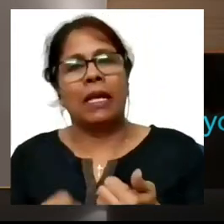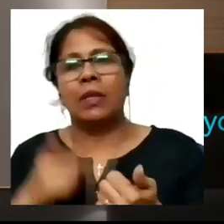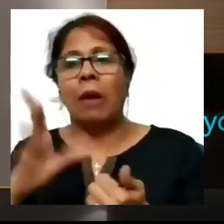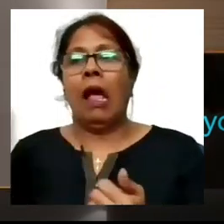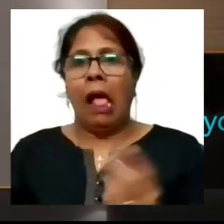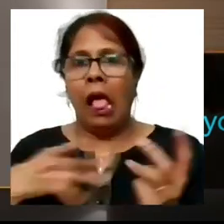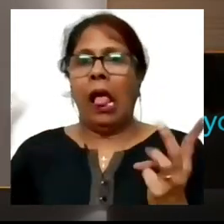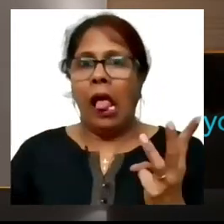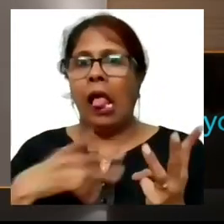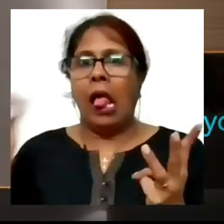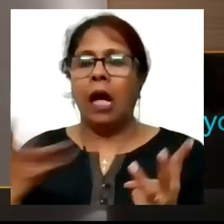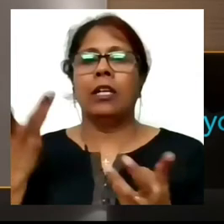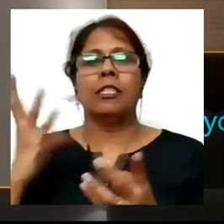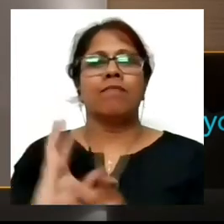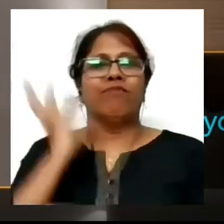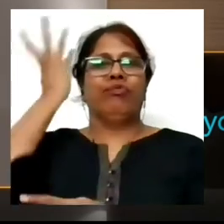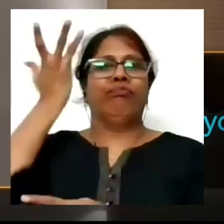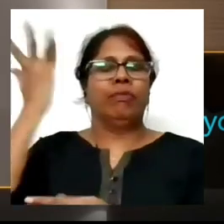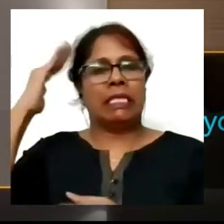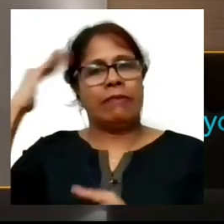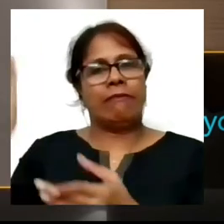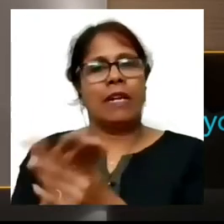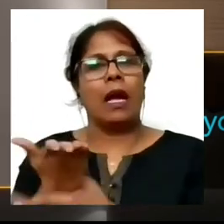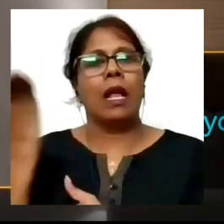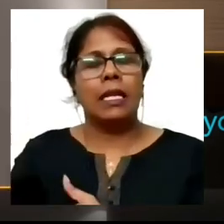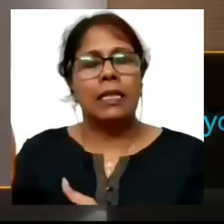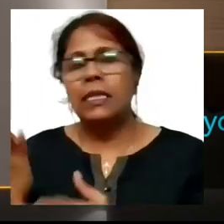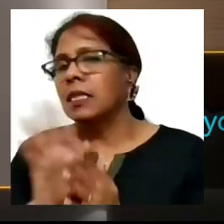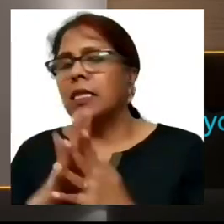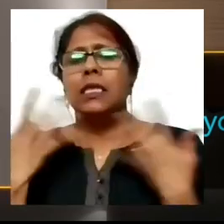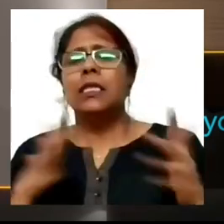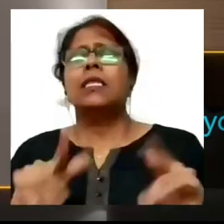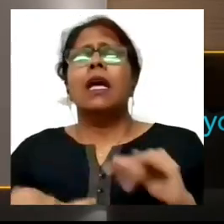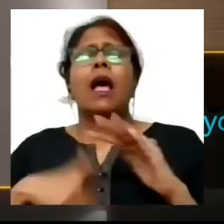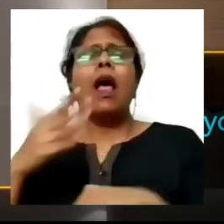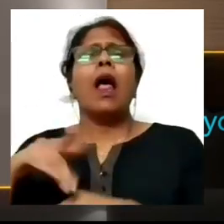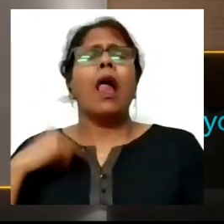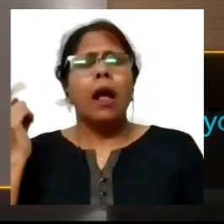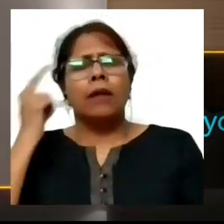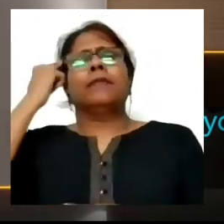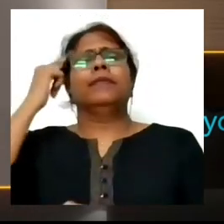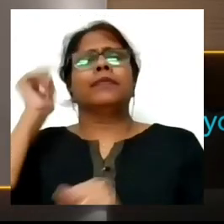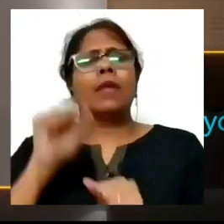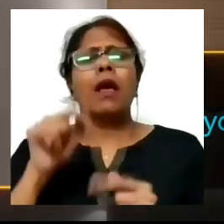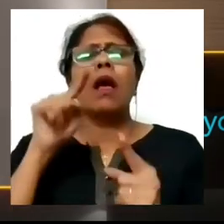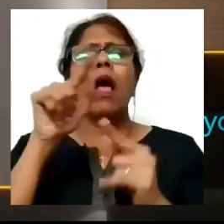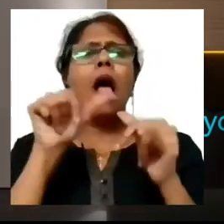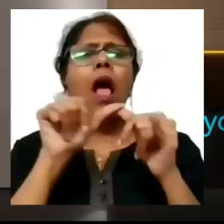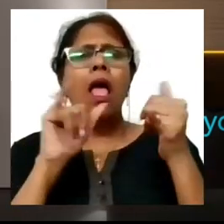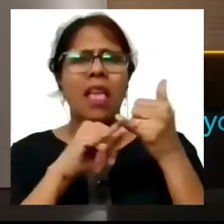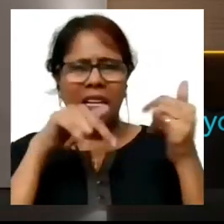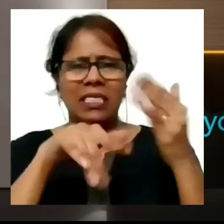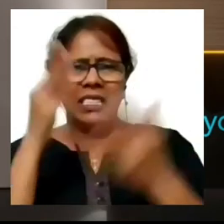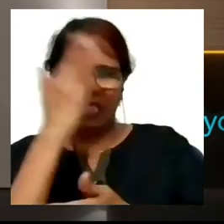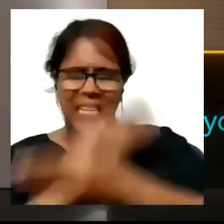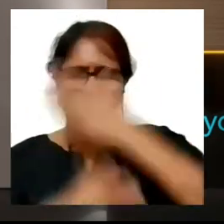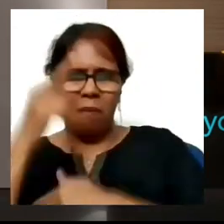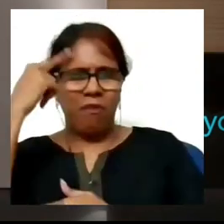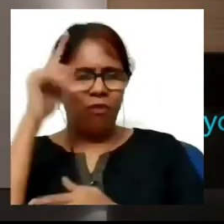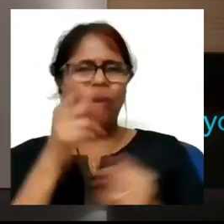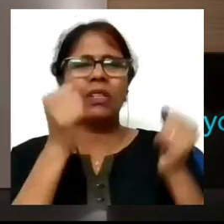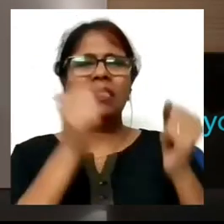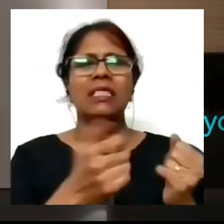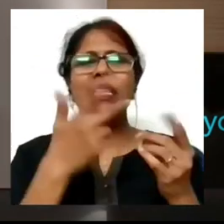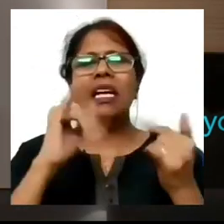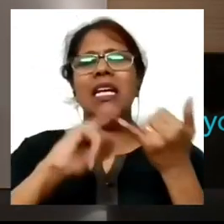also realized that disability seats in the IAS where I which is by the way the only service that I'm